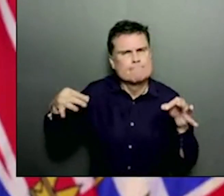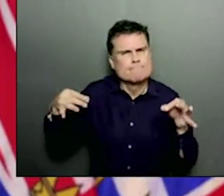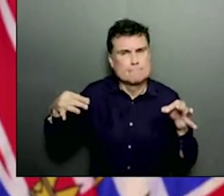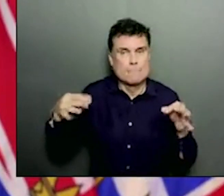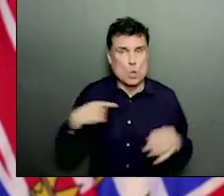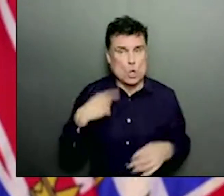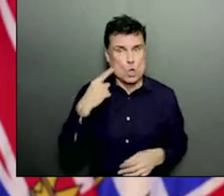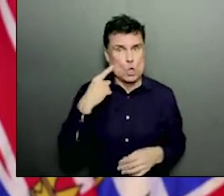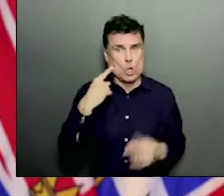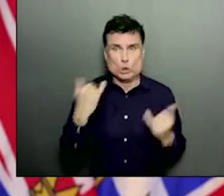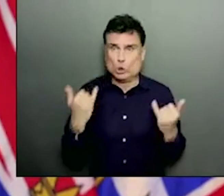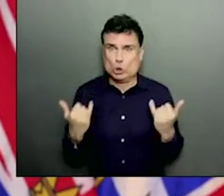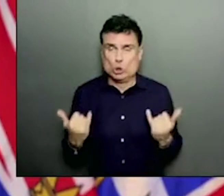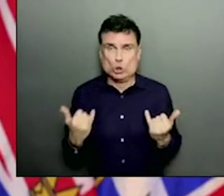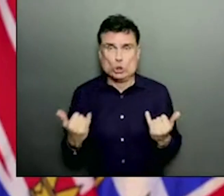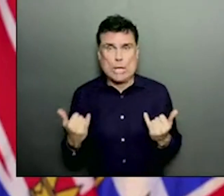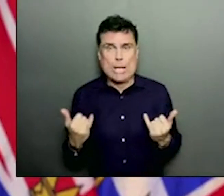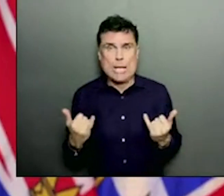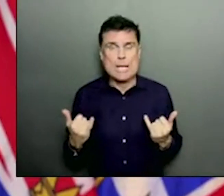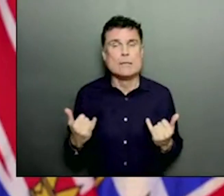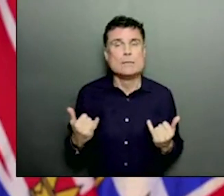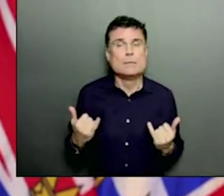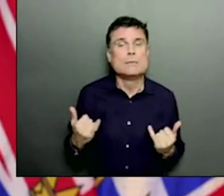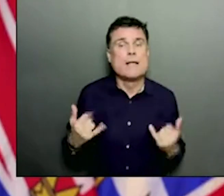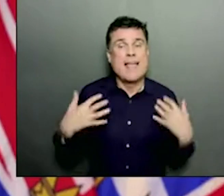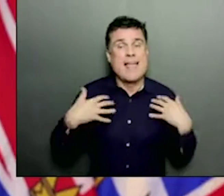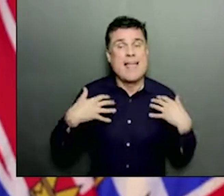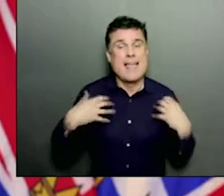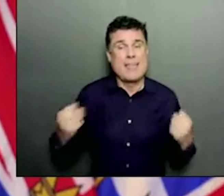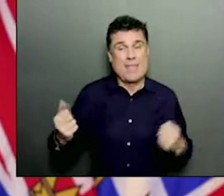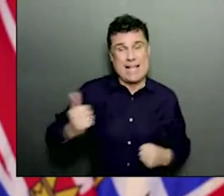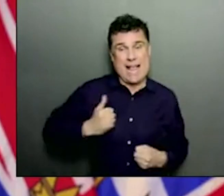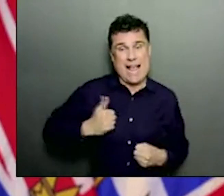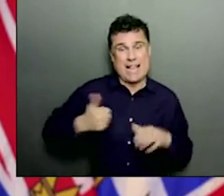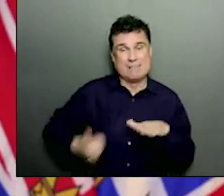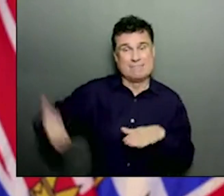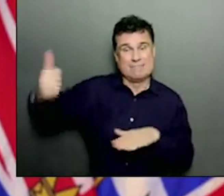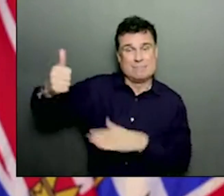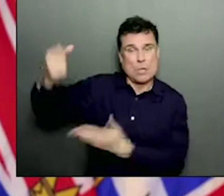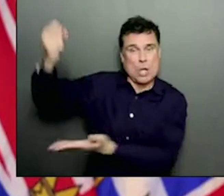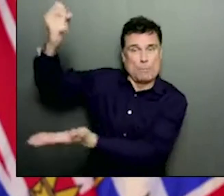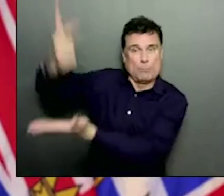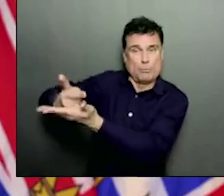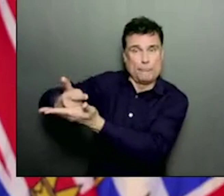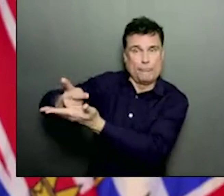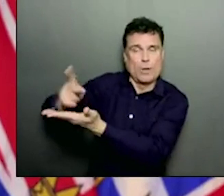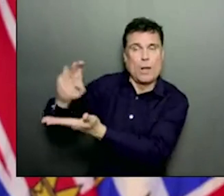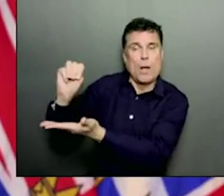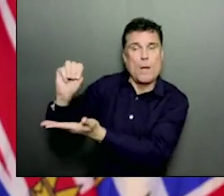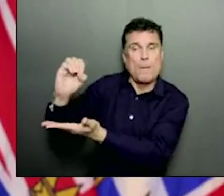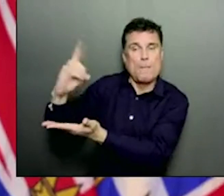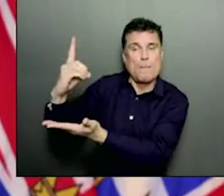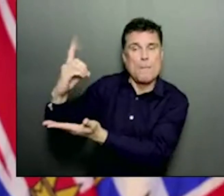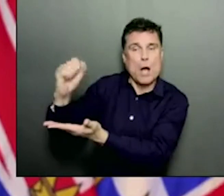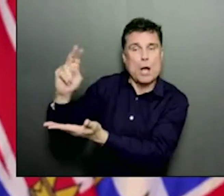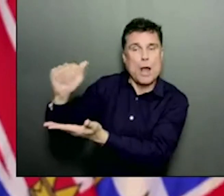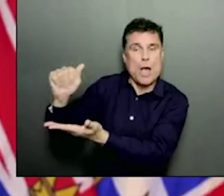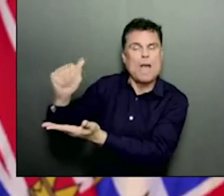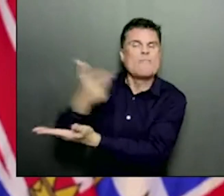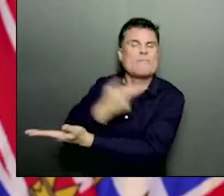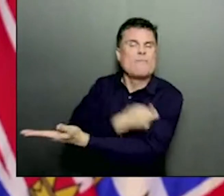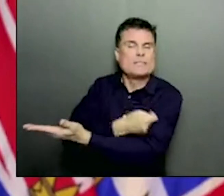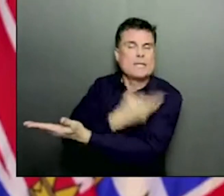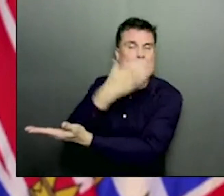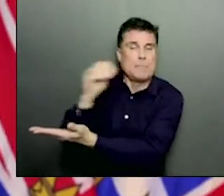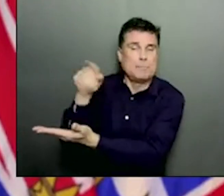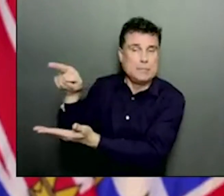described as sort of the workhorse vaccine relative to Pfizer because it's more mobile. How big of a breakthrough is this for British Columbians? You know what, it